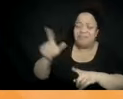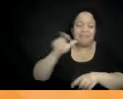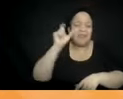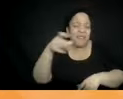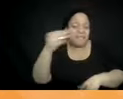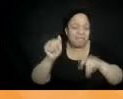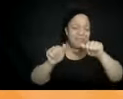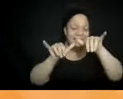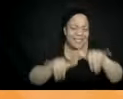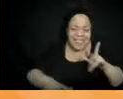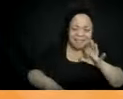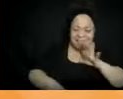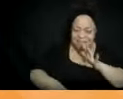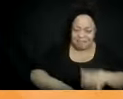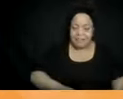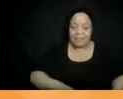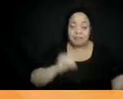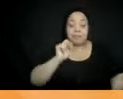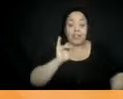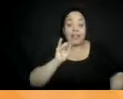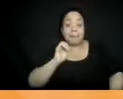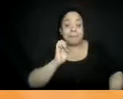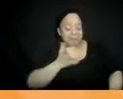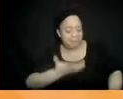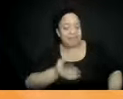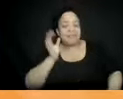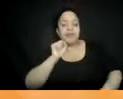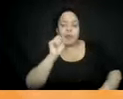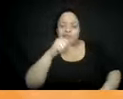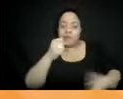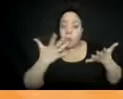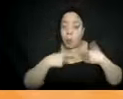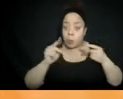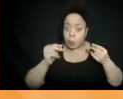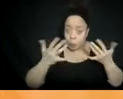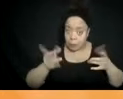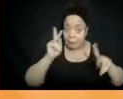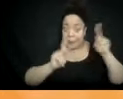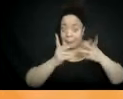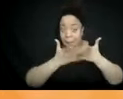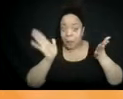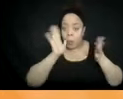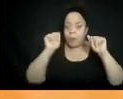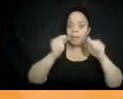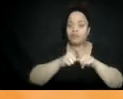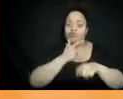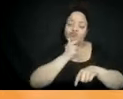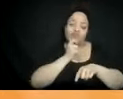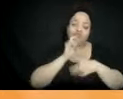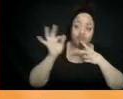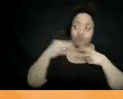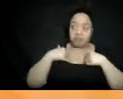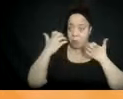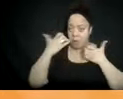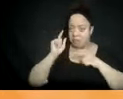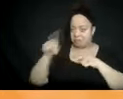a breakout room. Ebenay will start putting you together for that. And folks will go into the room.